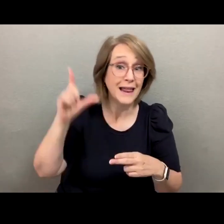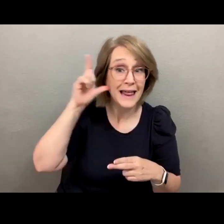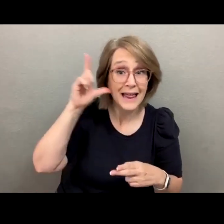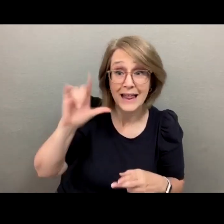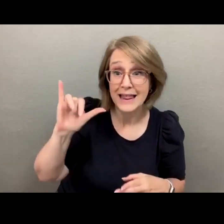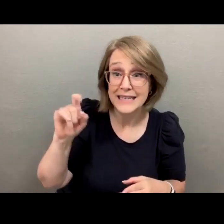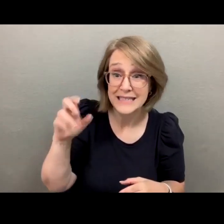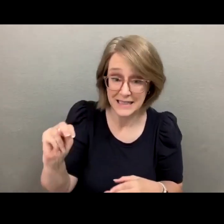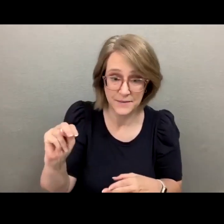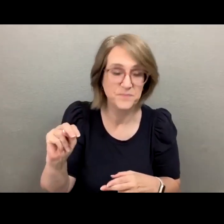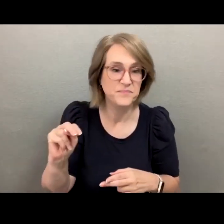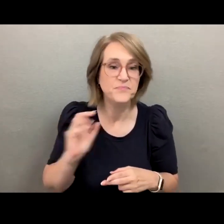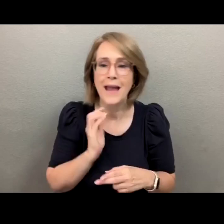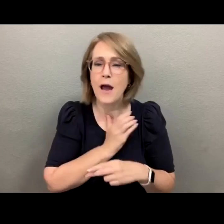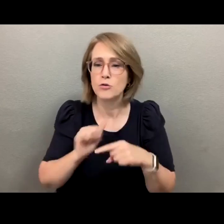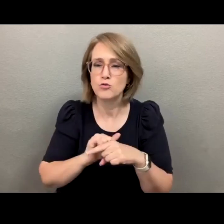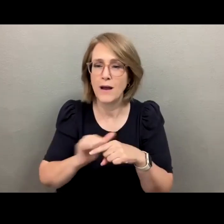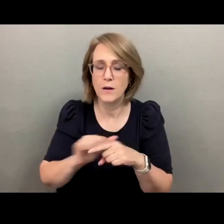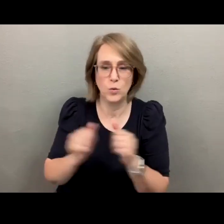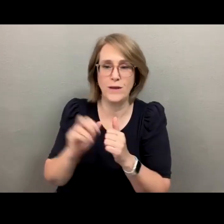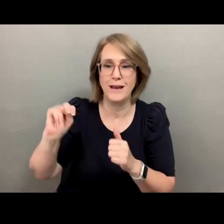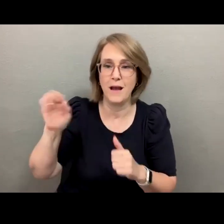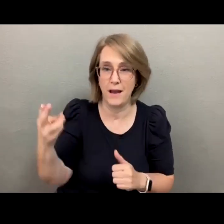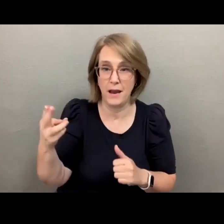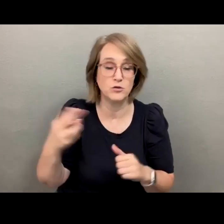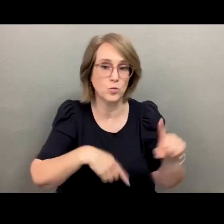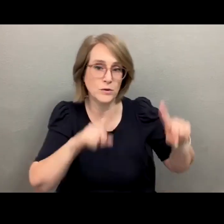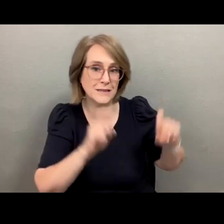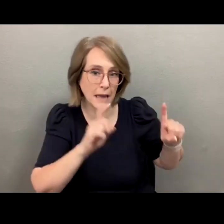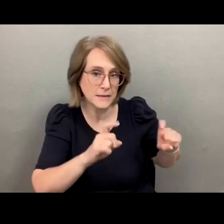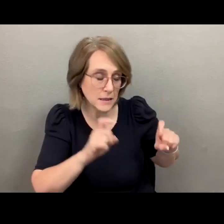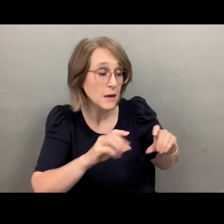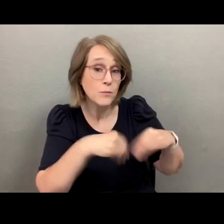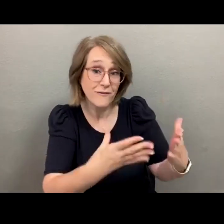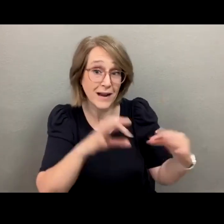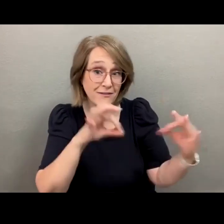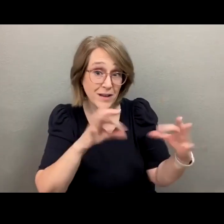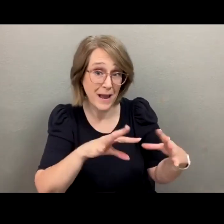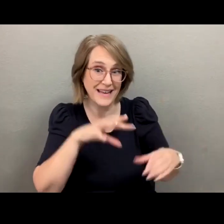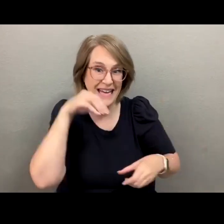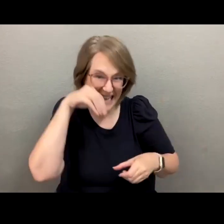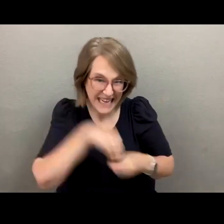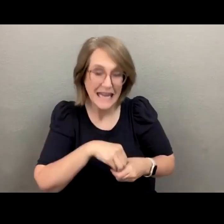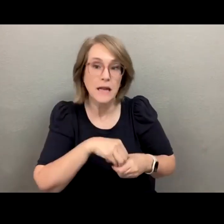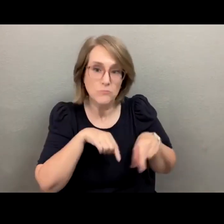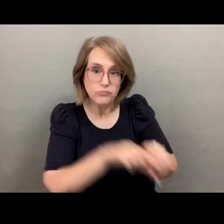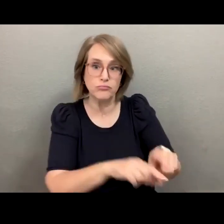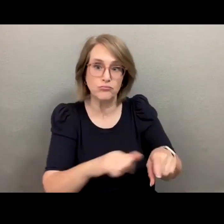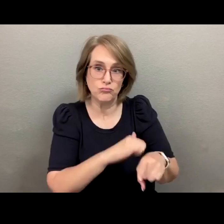trial supported by NIMH, testing the effects of getting counselors feedback immediately when they need it